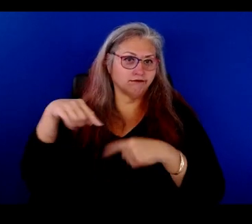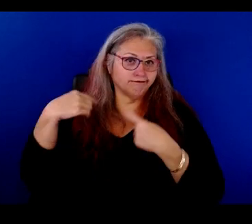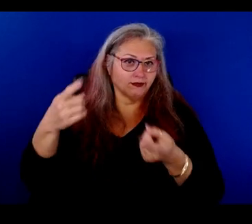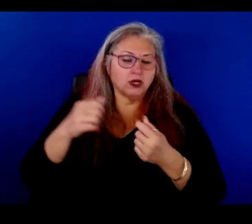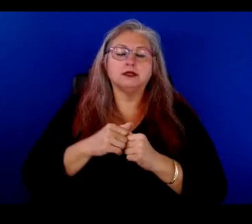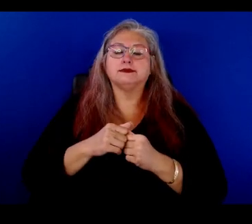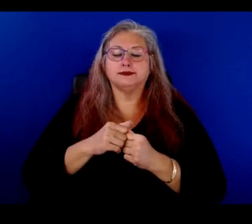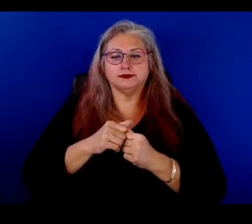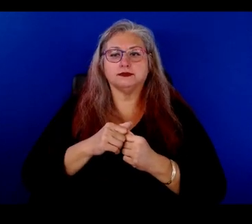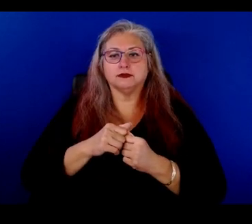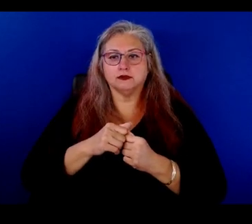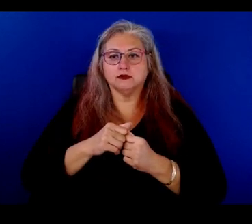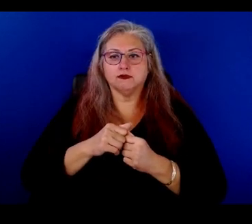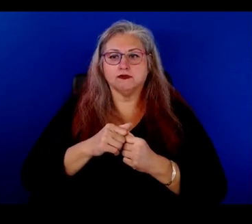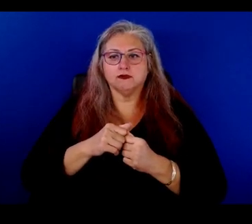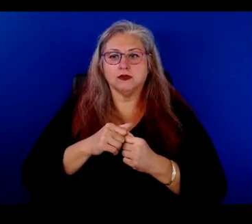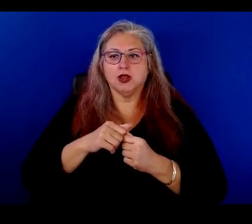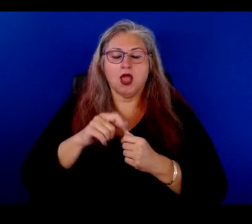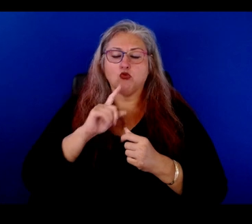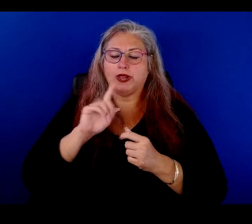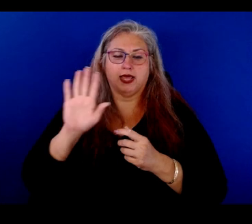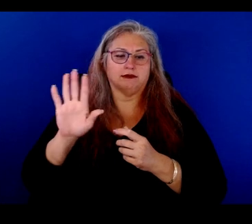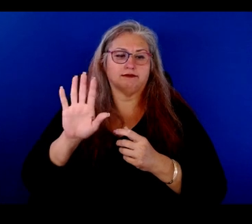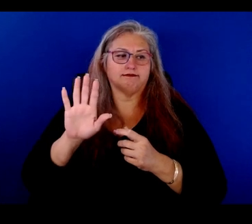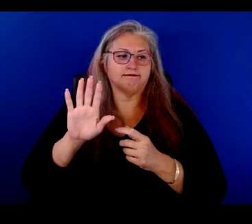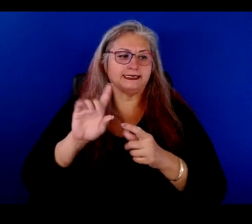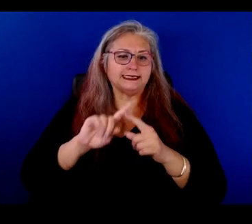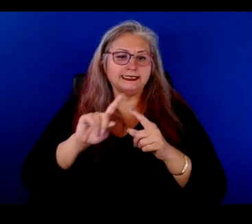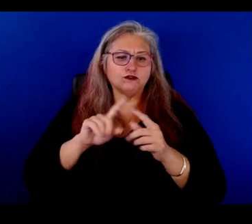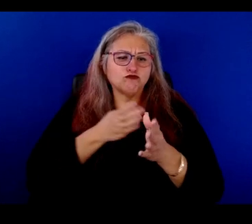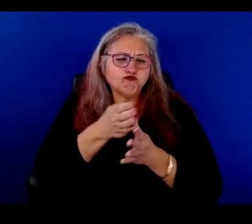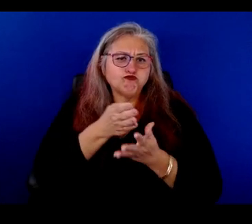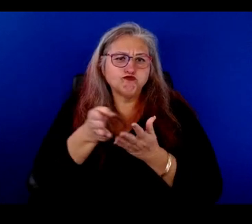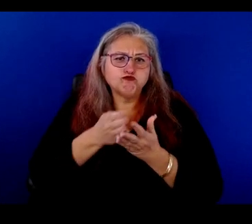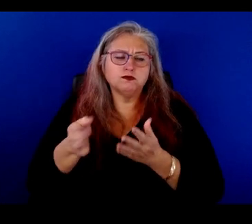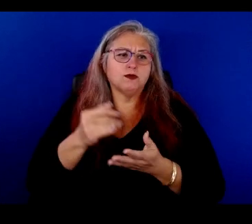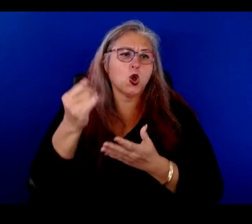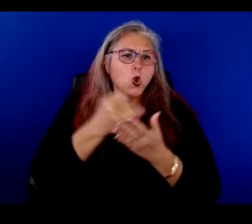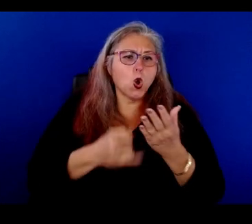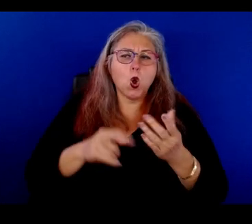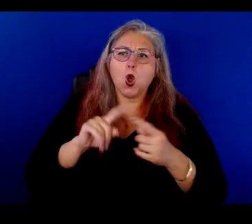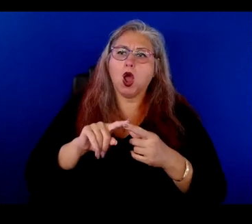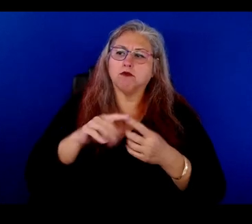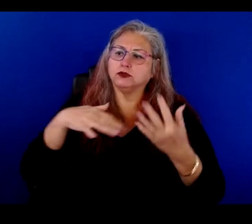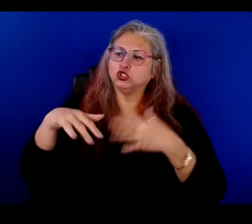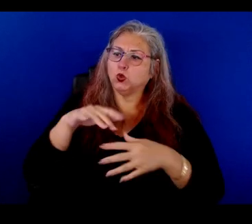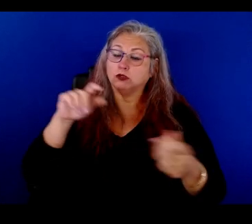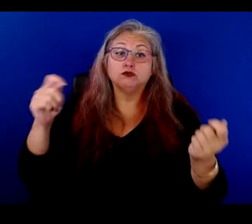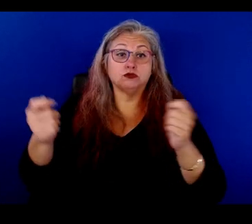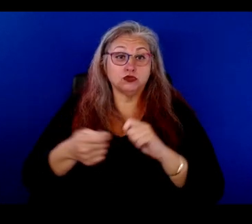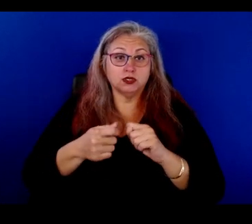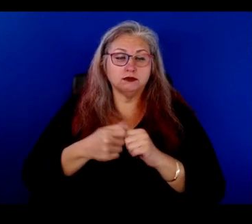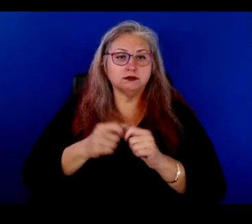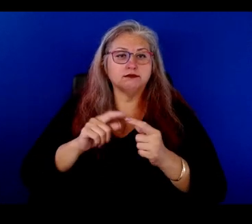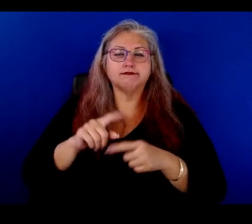of all, in all genres of arts and social change. And